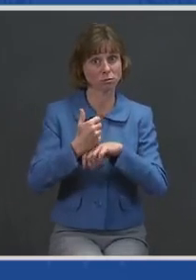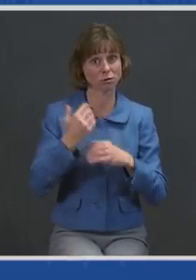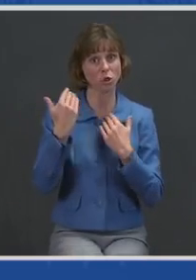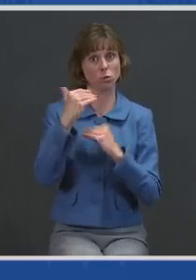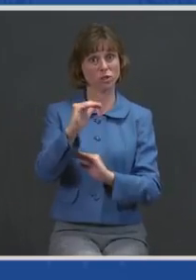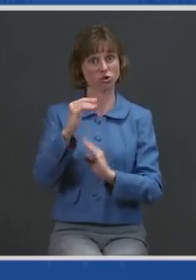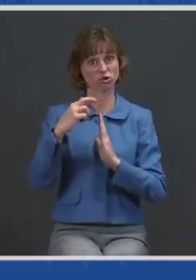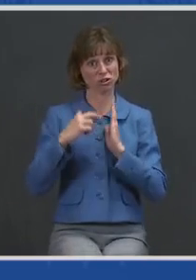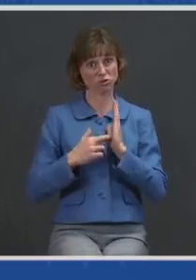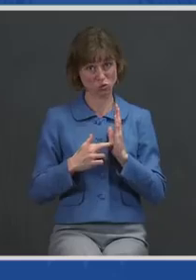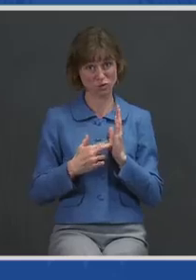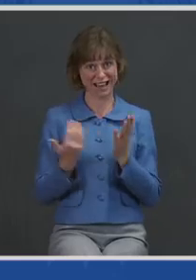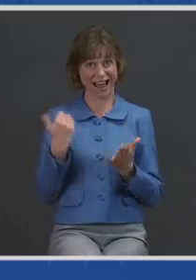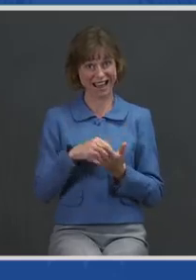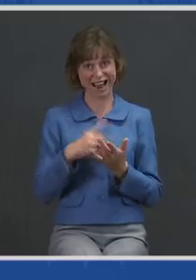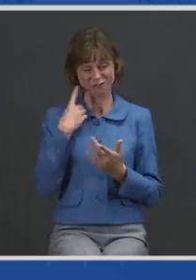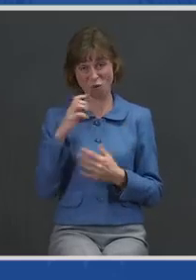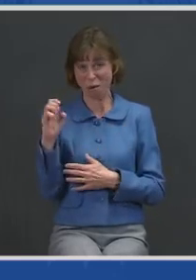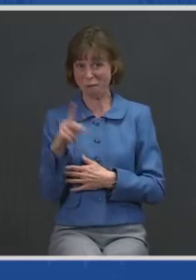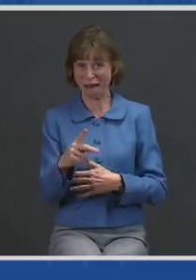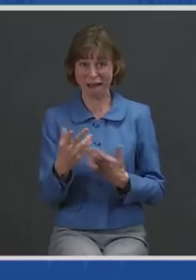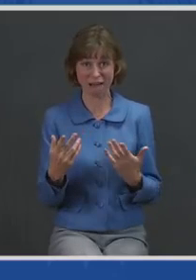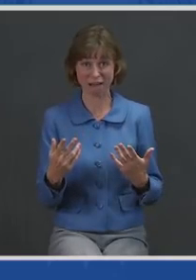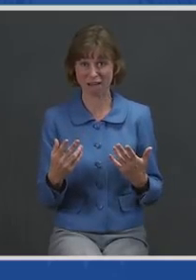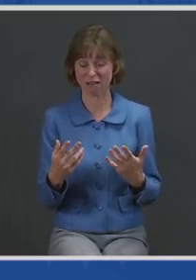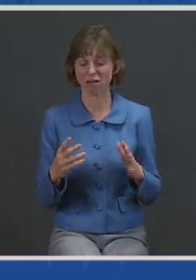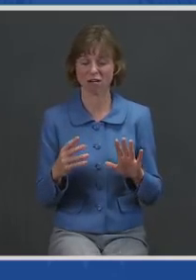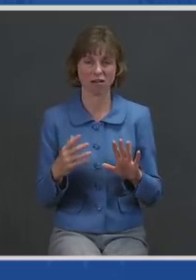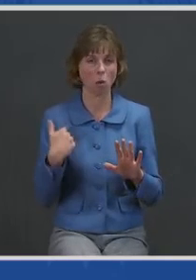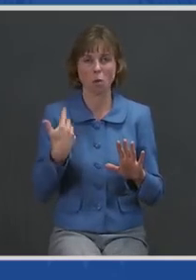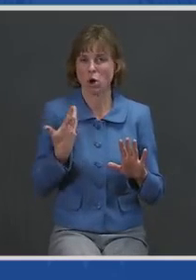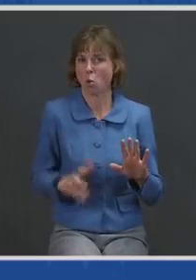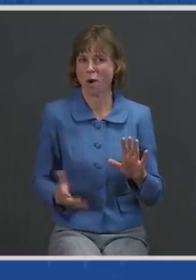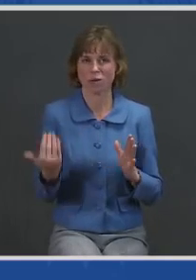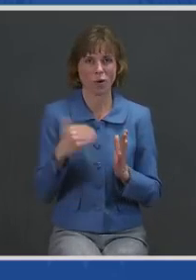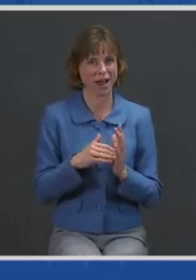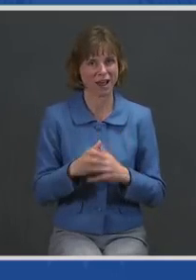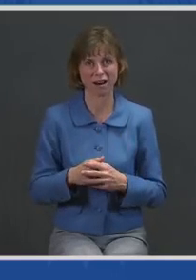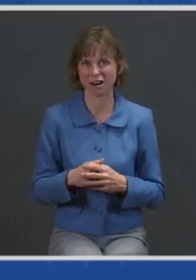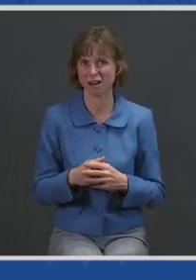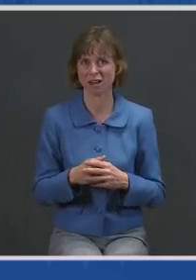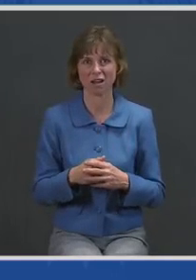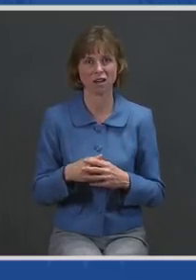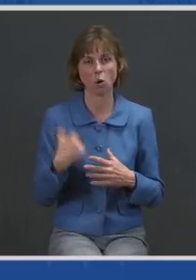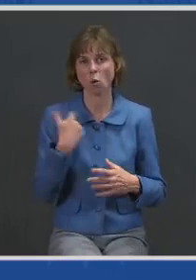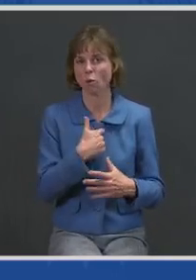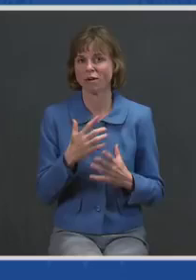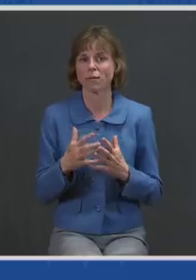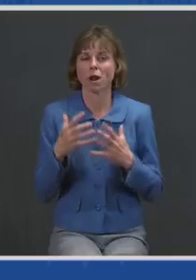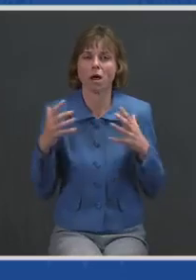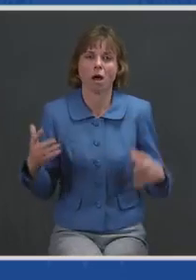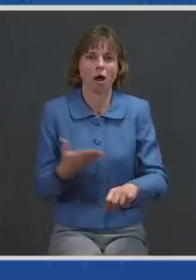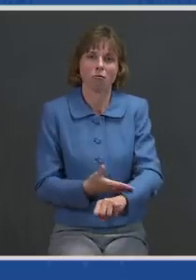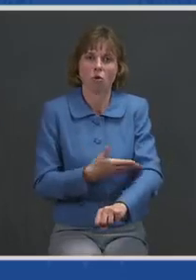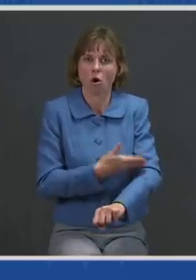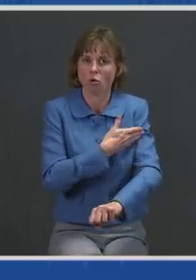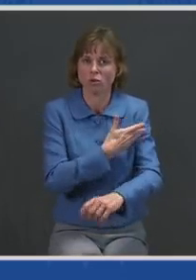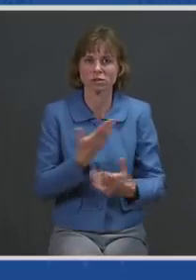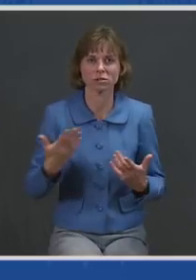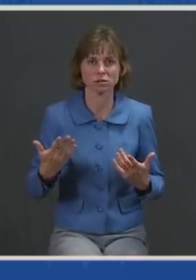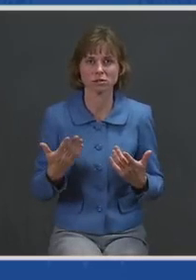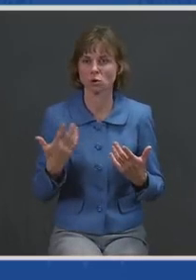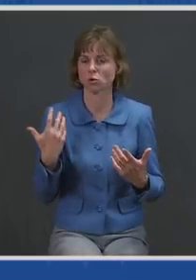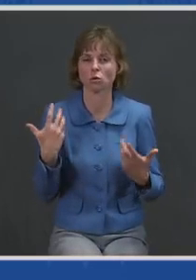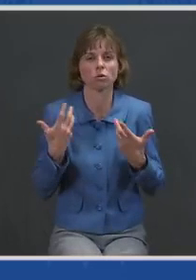track. And please, we don't want to do that again. We've made so much progress. This is not the time to let